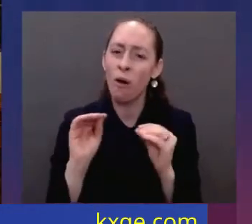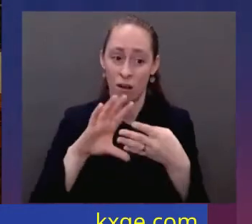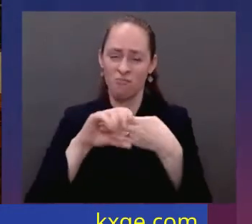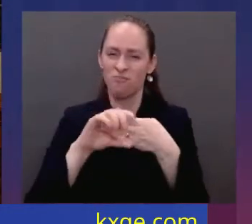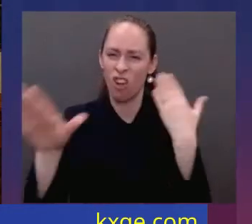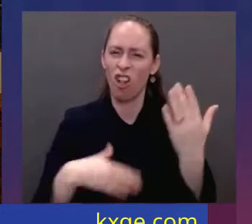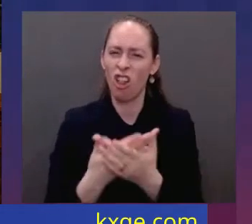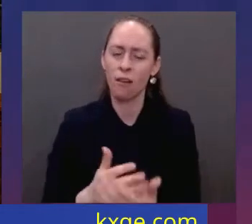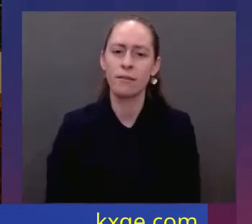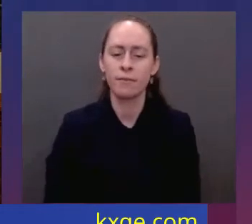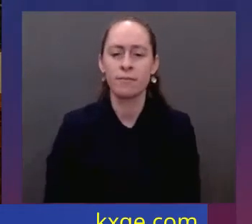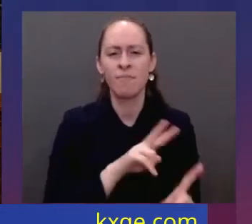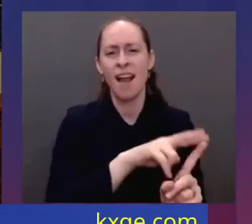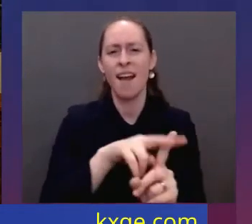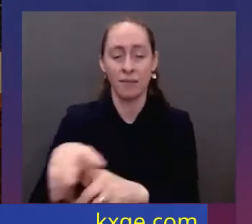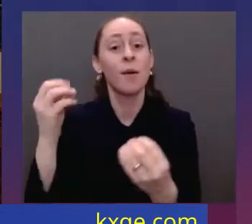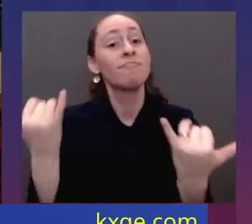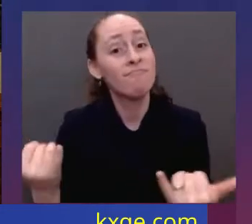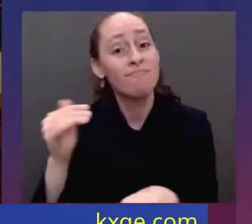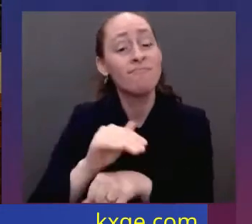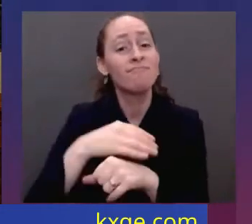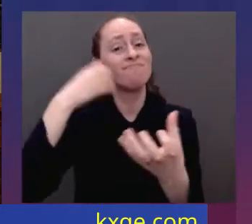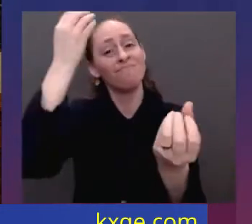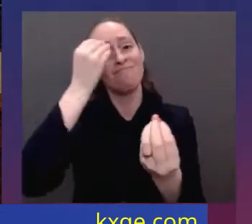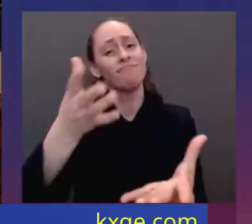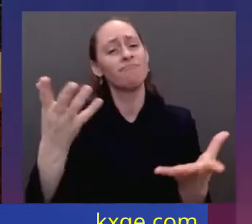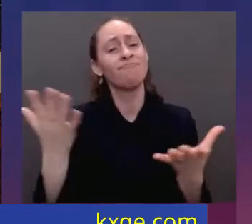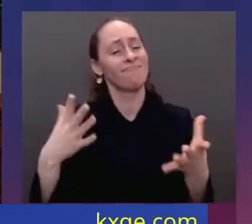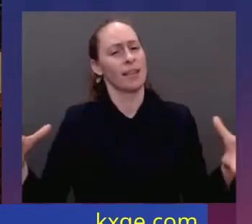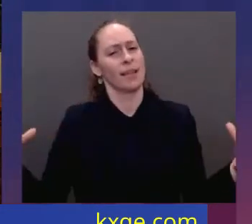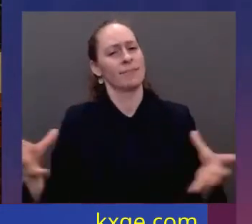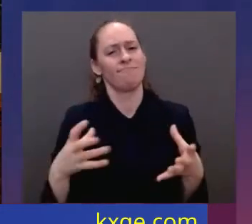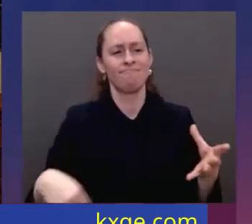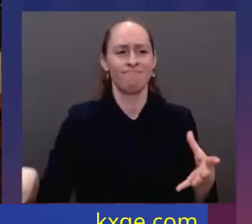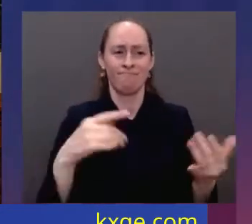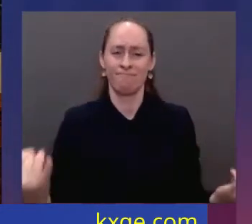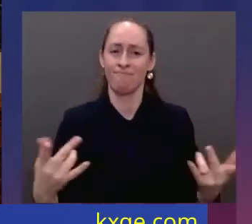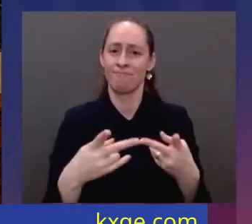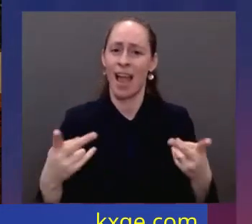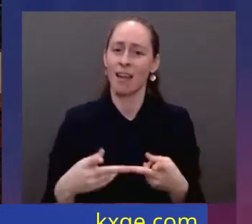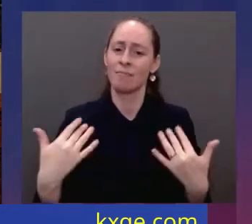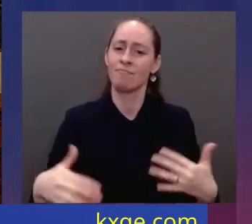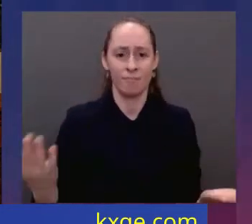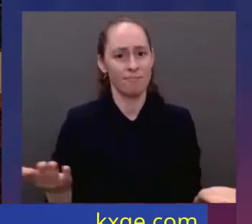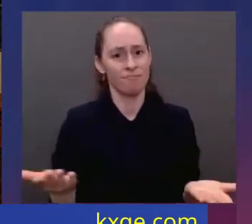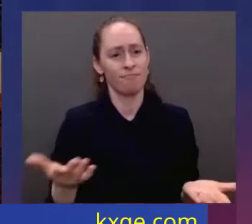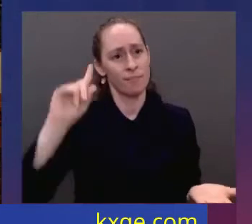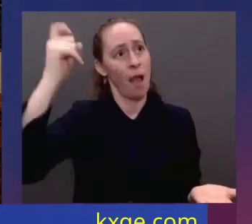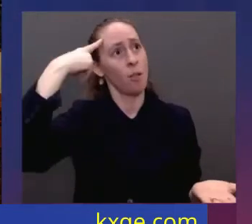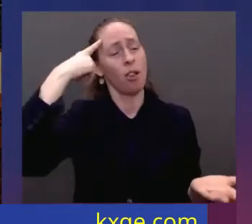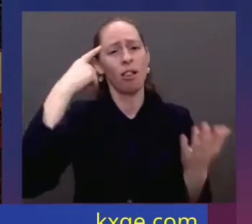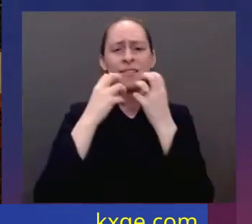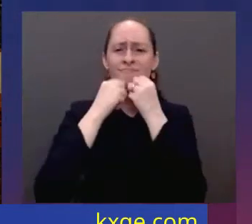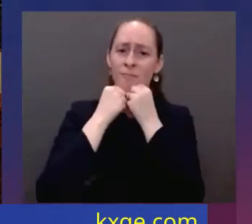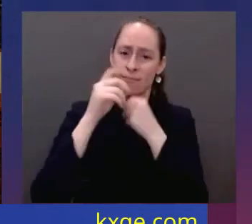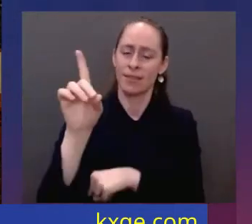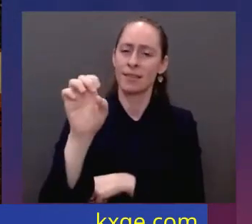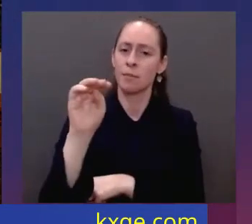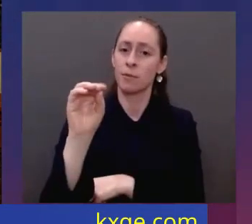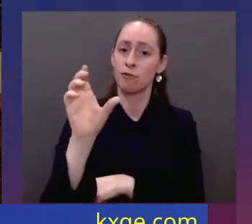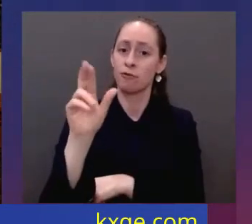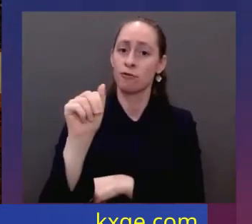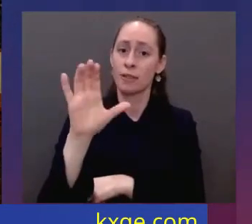we've gathered in this sacred space, the citadel of democracy. In this Capitol, generation after generations of Americans have debated great questions